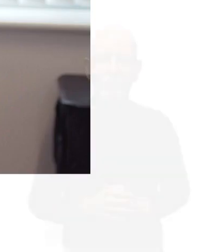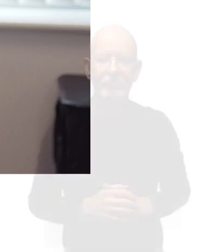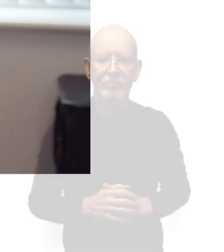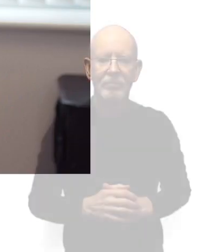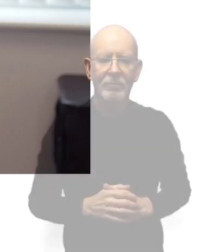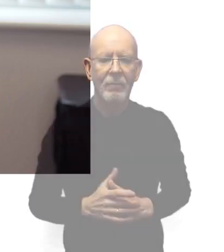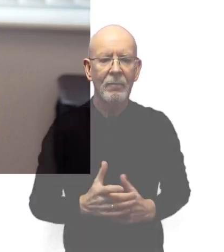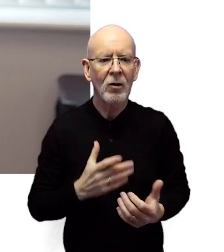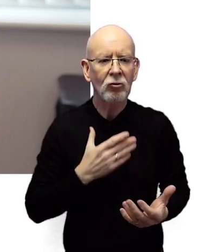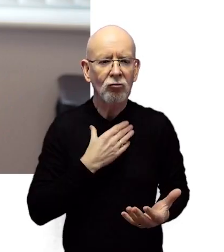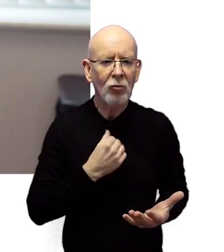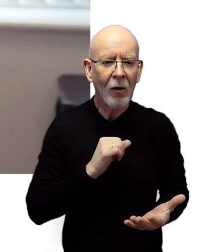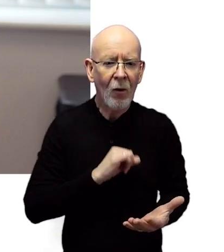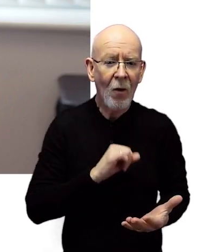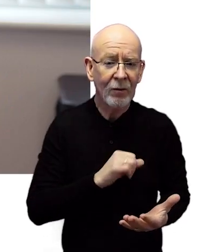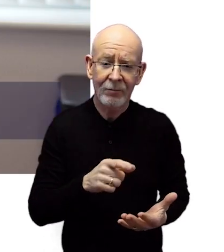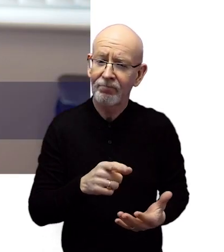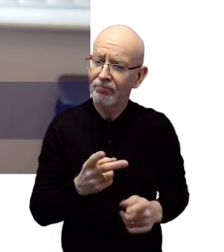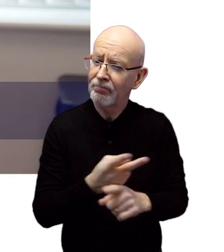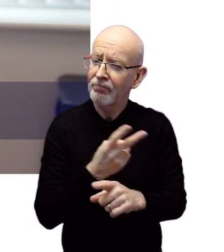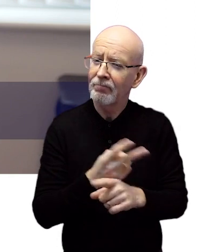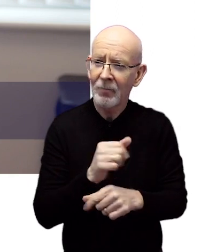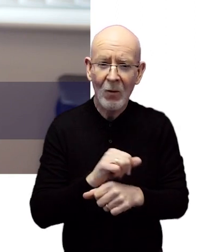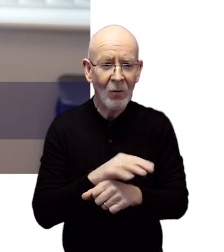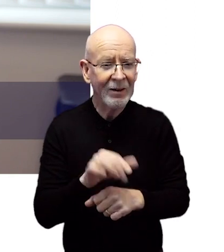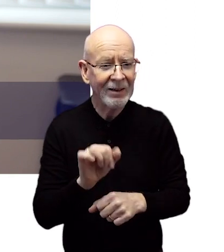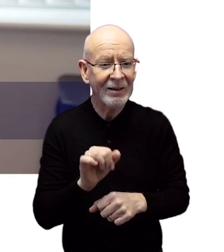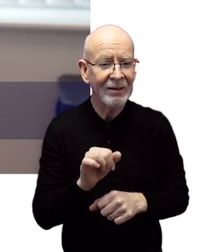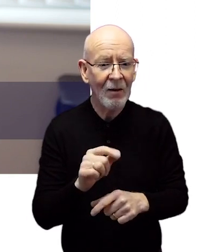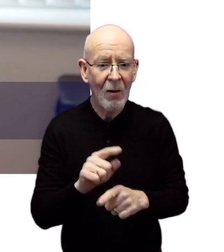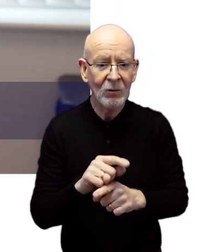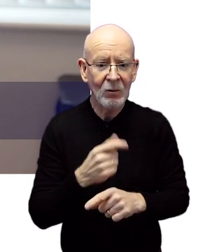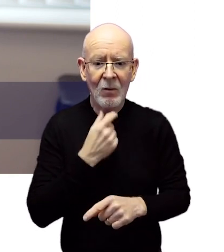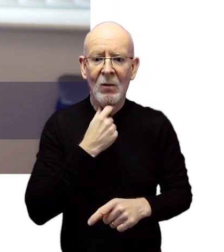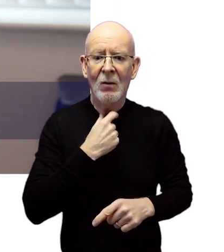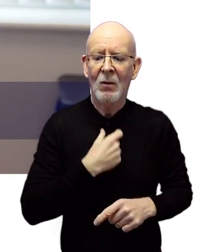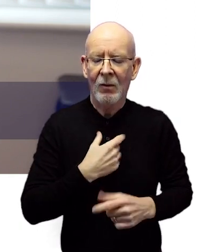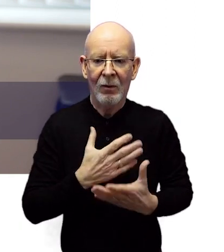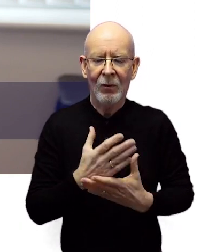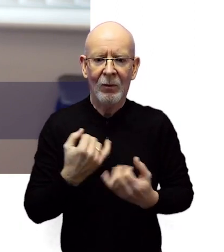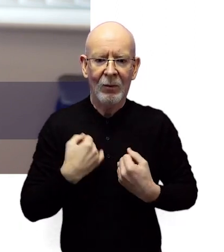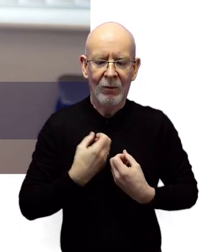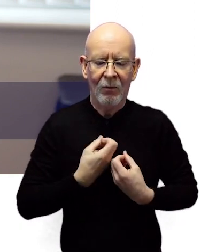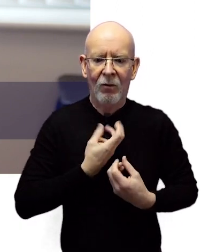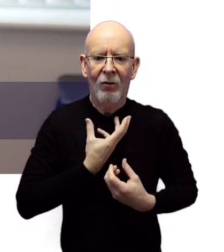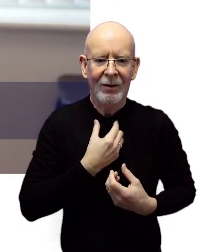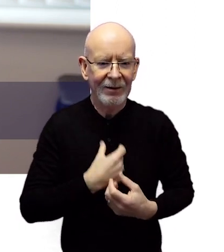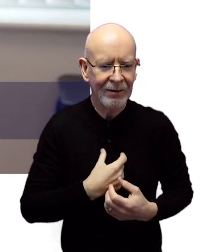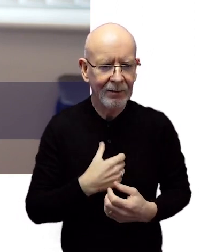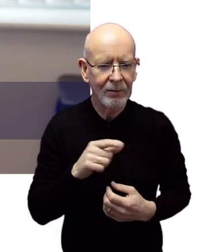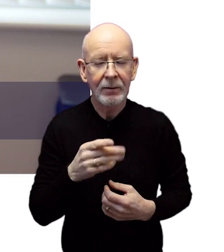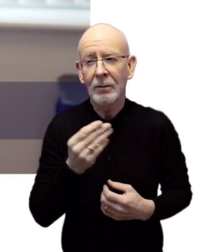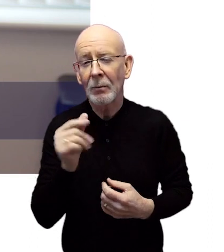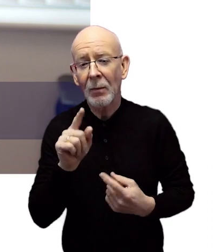A dry cough is a common symptom of Covid and is caused by irritation of the airways by the infection. However,